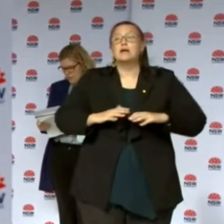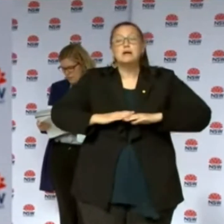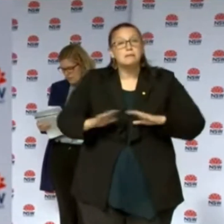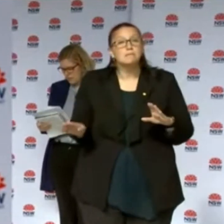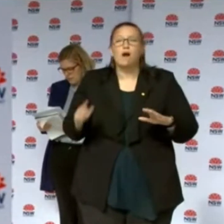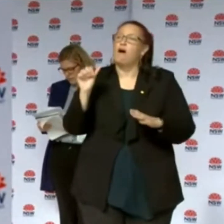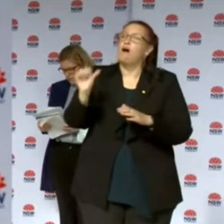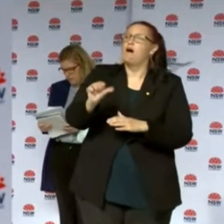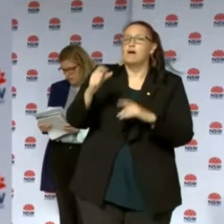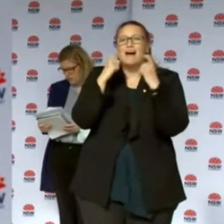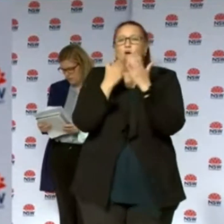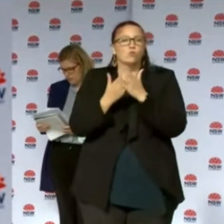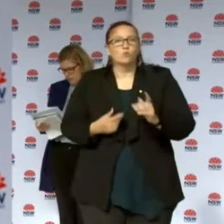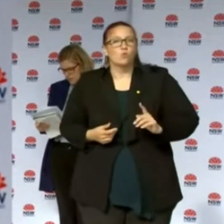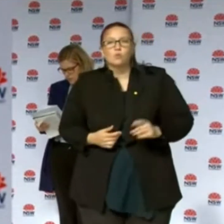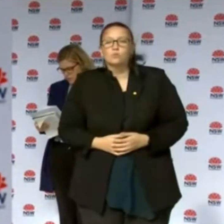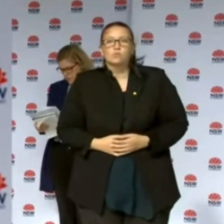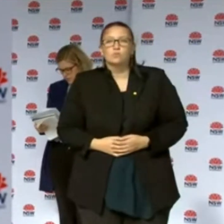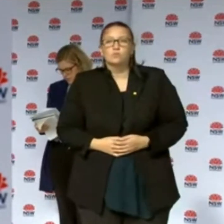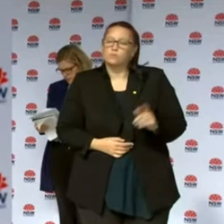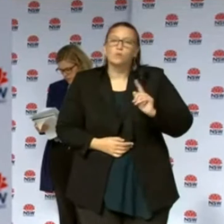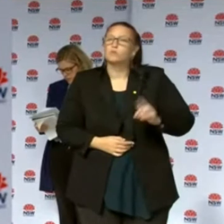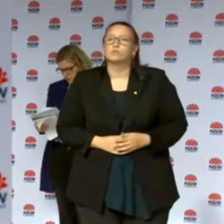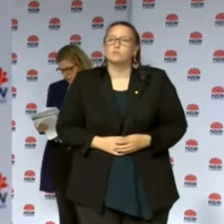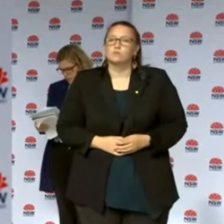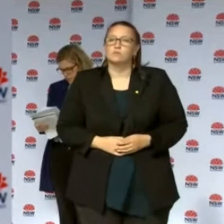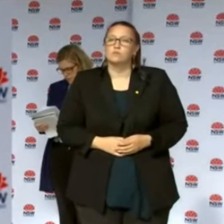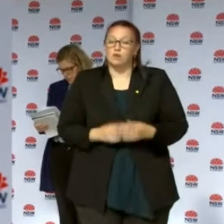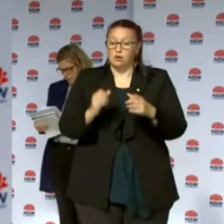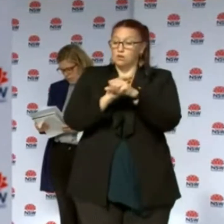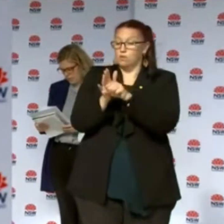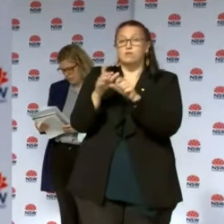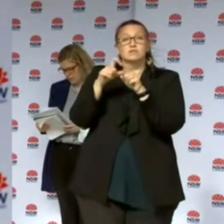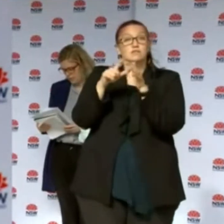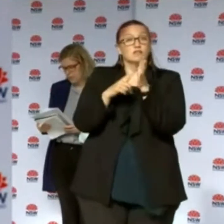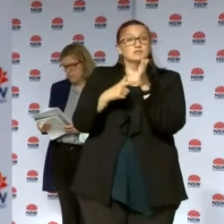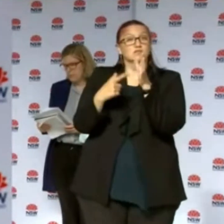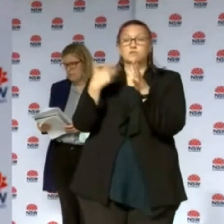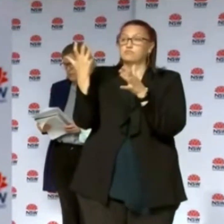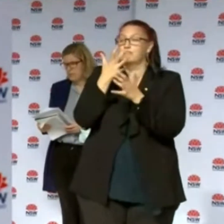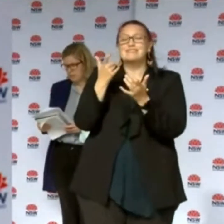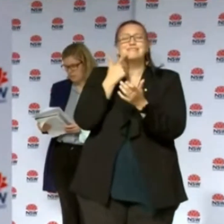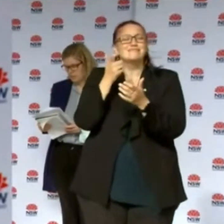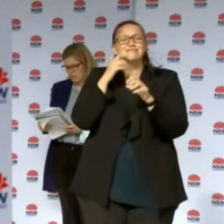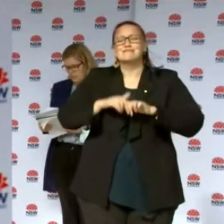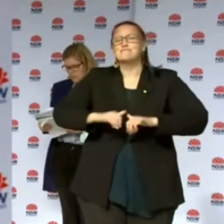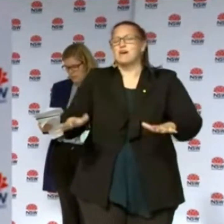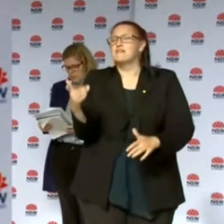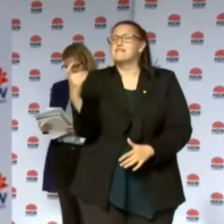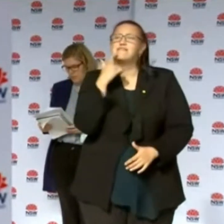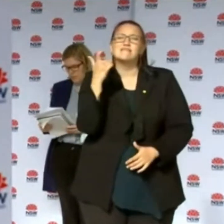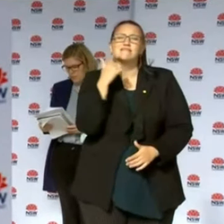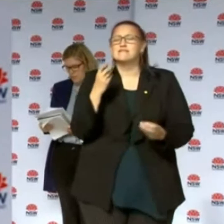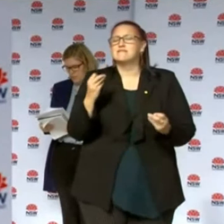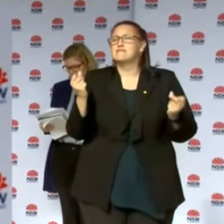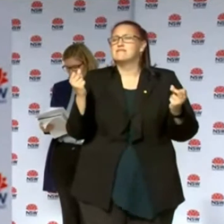about. When you have a contagious variant, you need to make sure that you have that added layer of protection and that's why that mask wearing is so important.